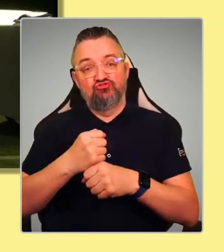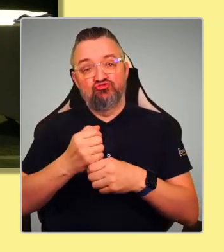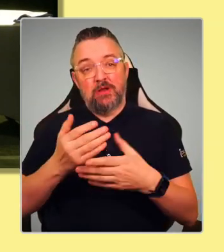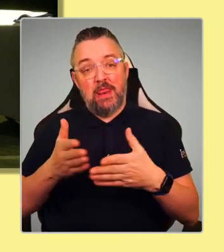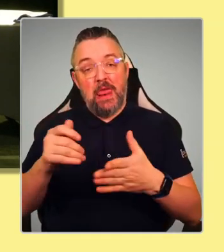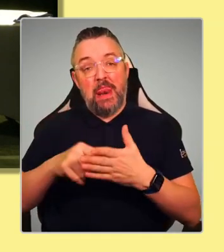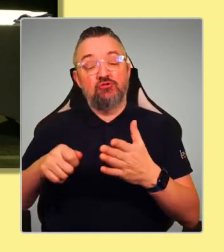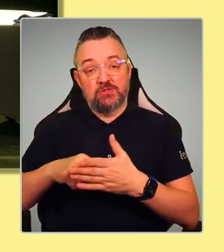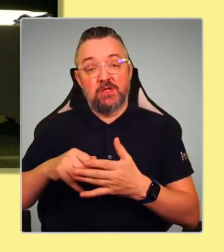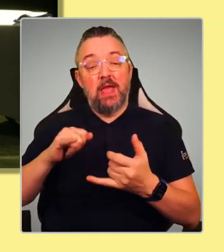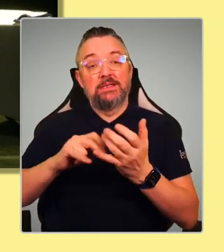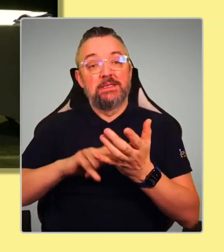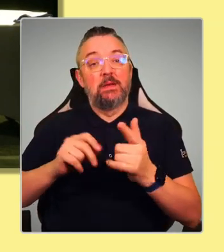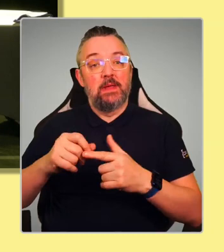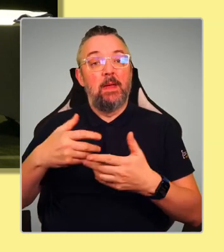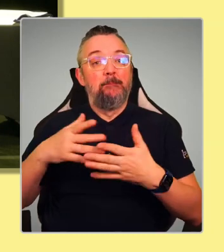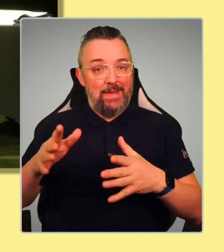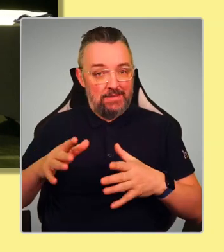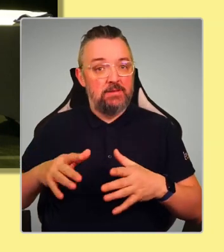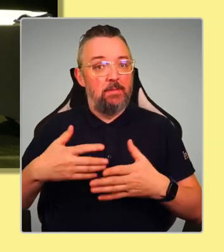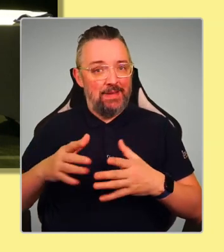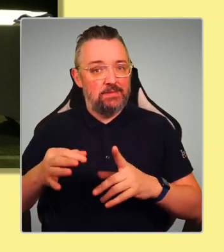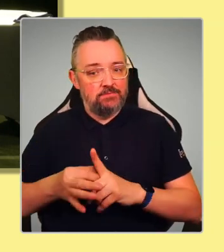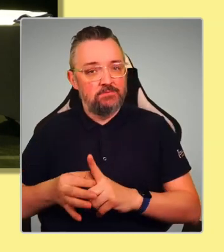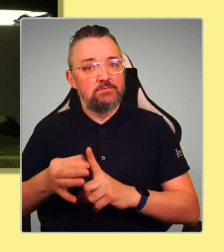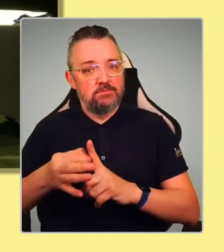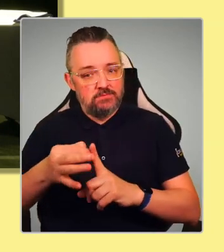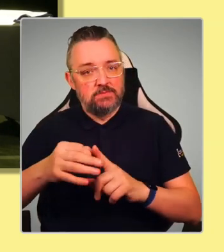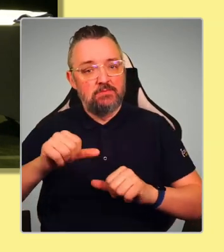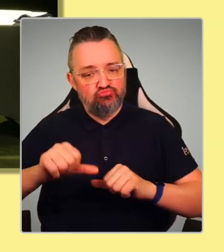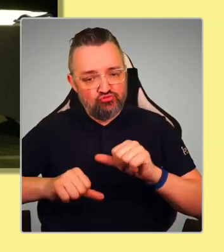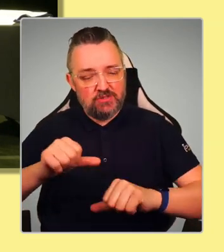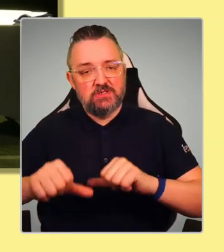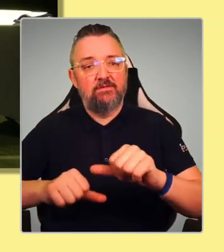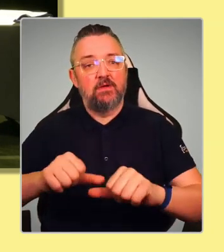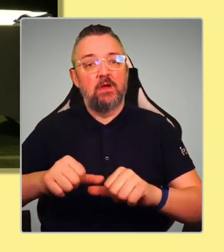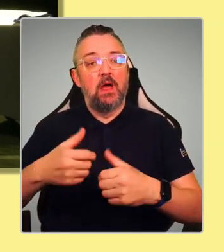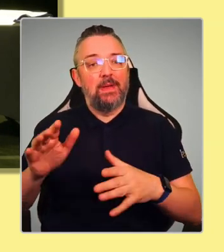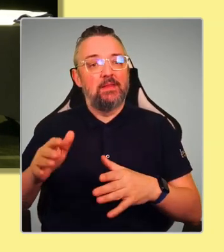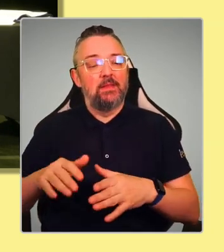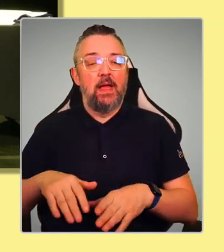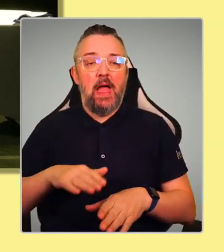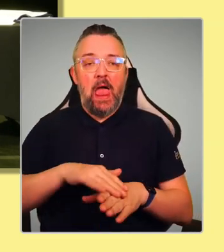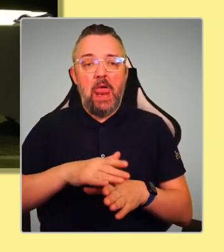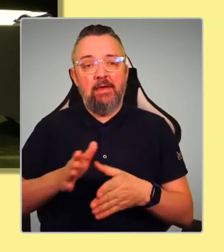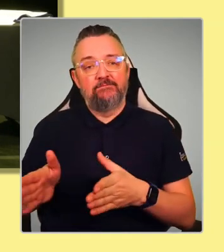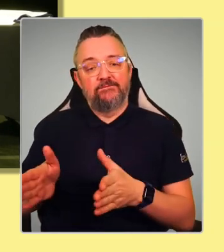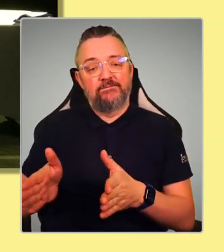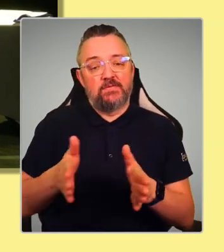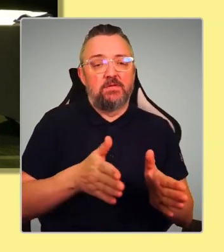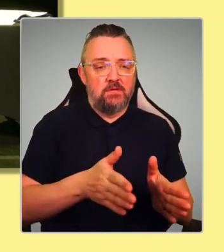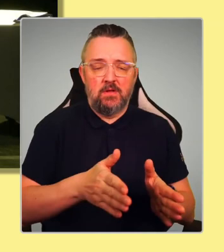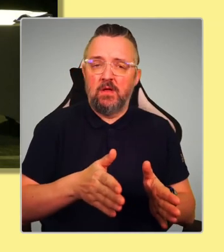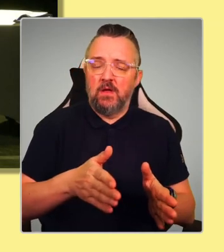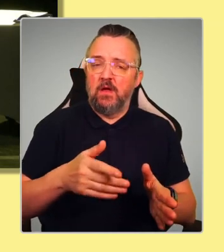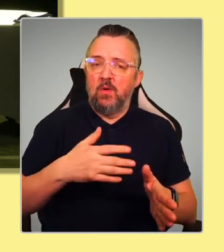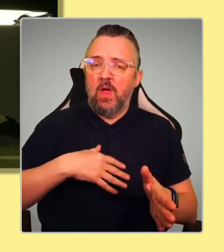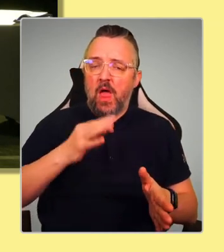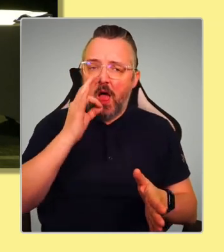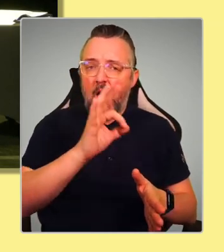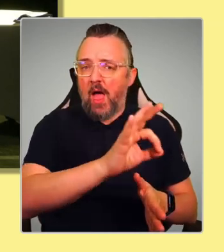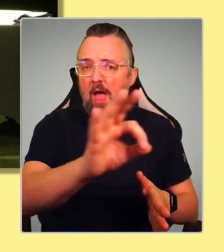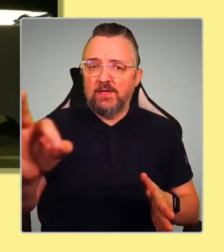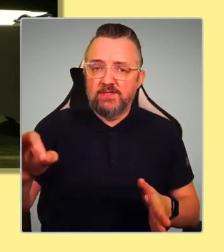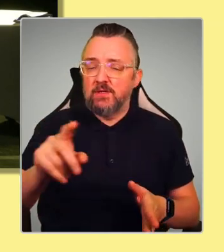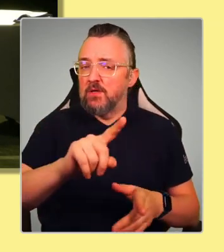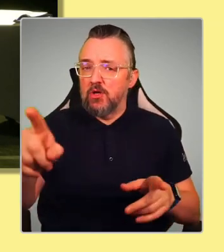been a progressive party. It has been left of centre. So what are you candidates going to do to make sure